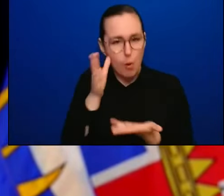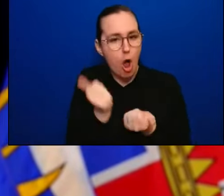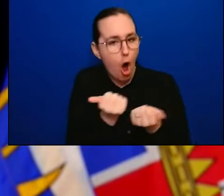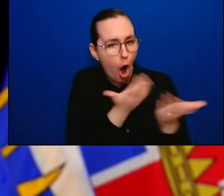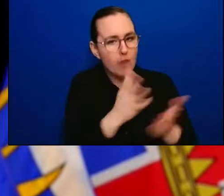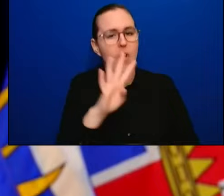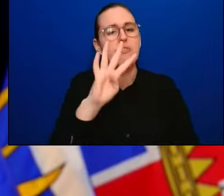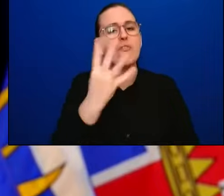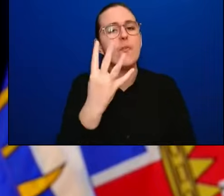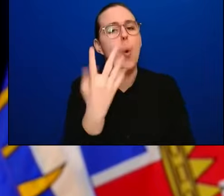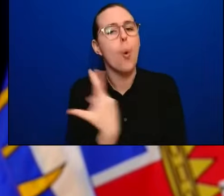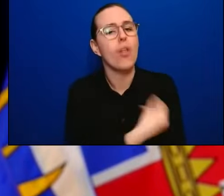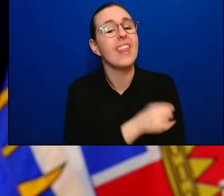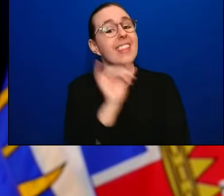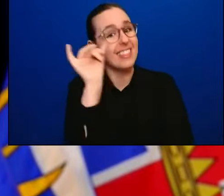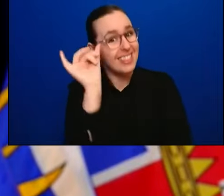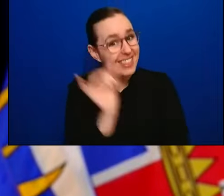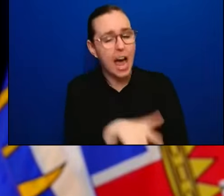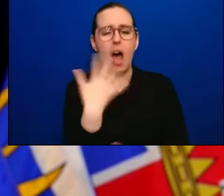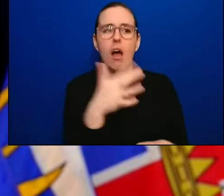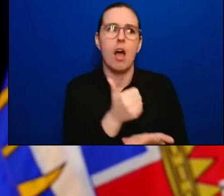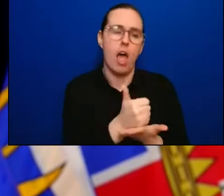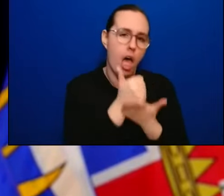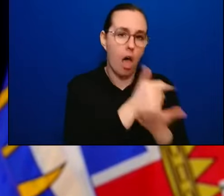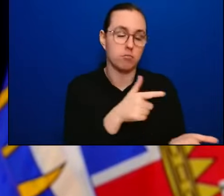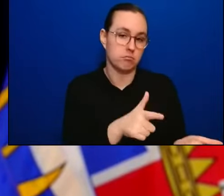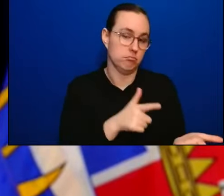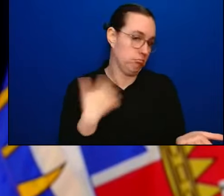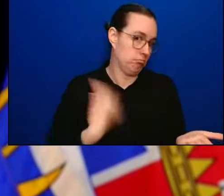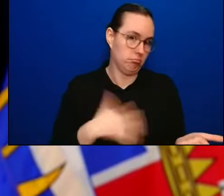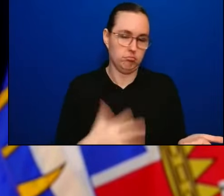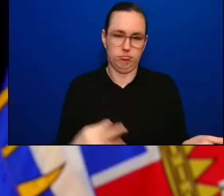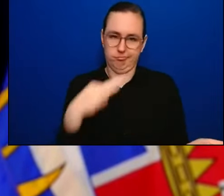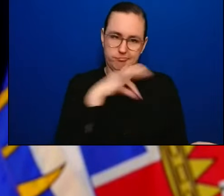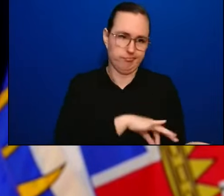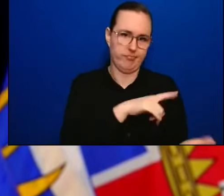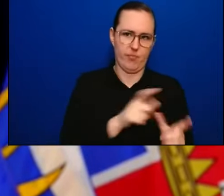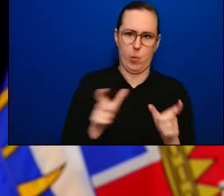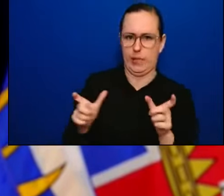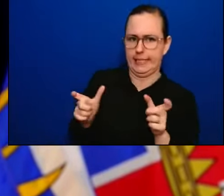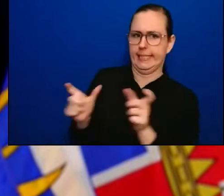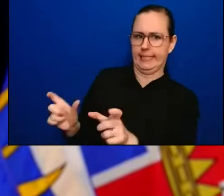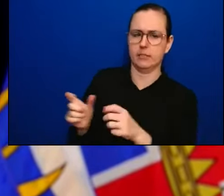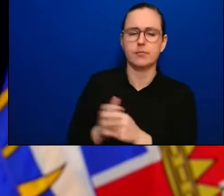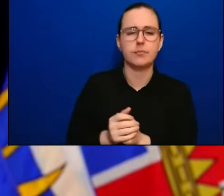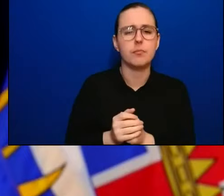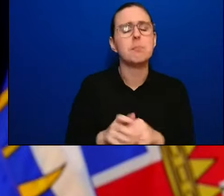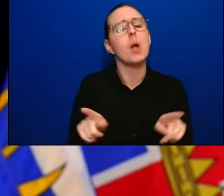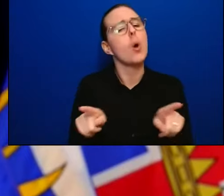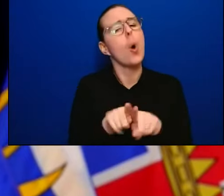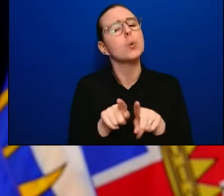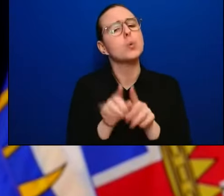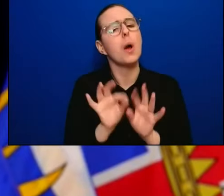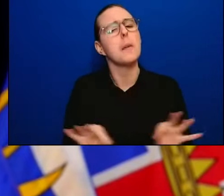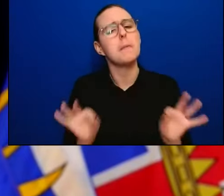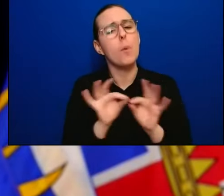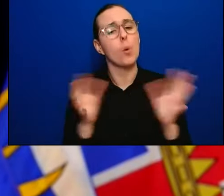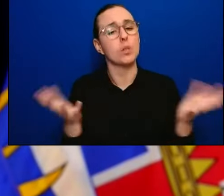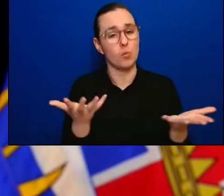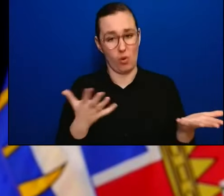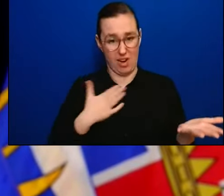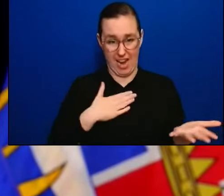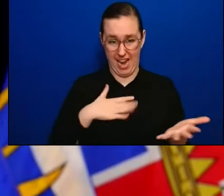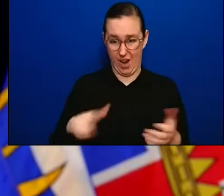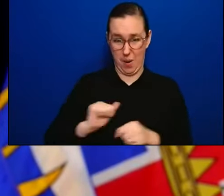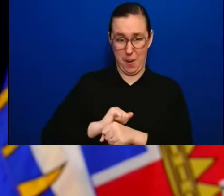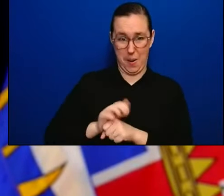important protection. But we also need to be true to the third goal of our pandemic response. which is